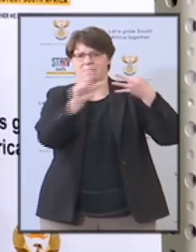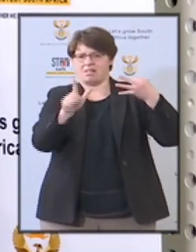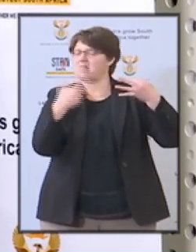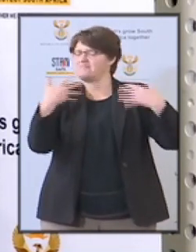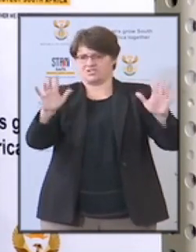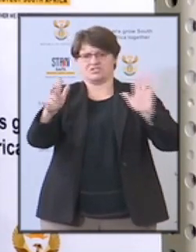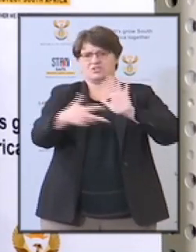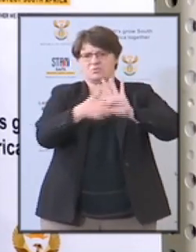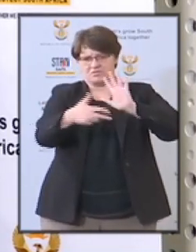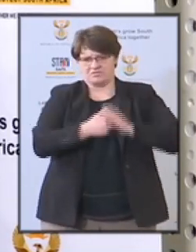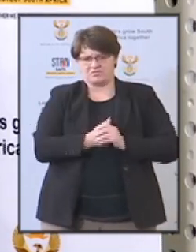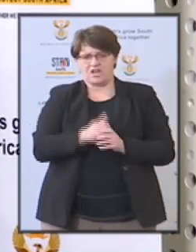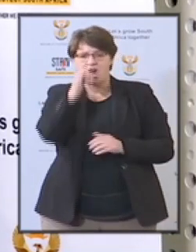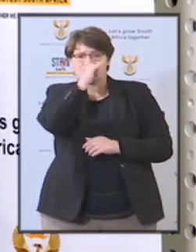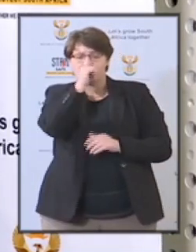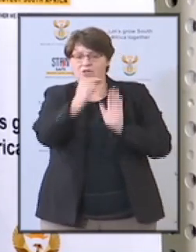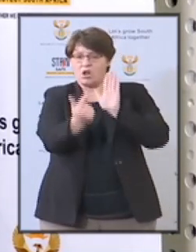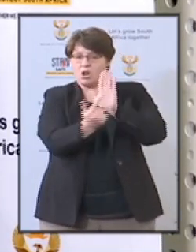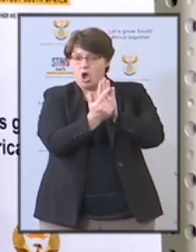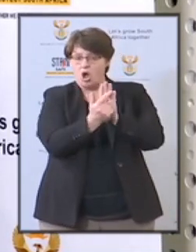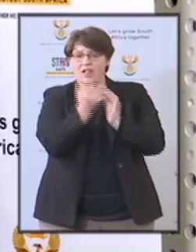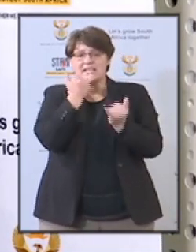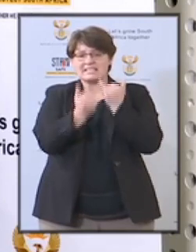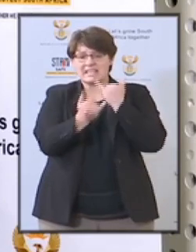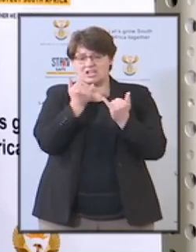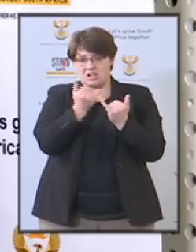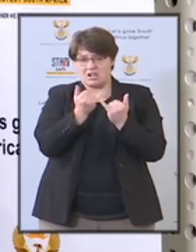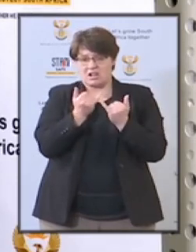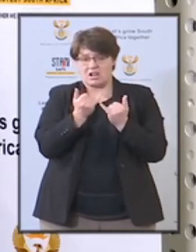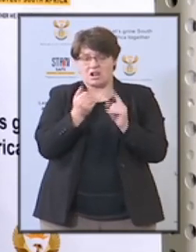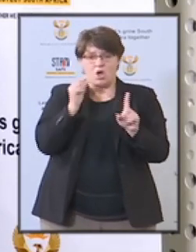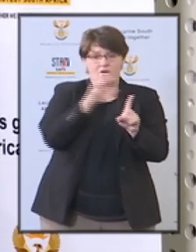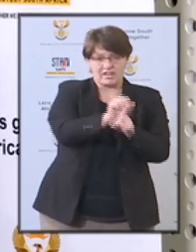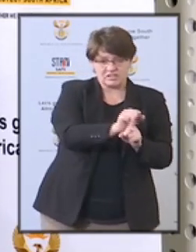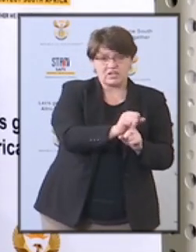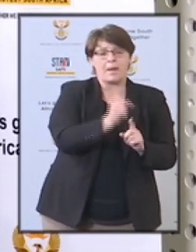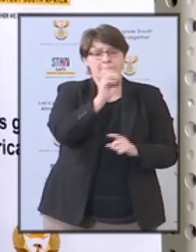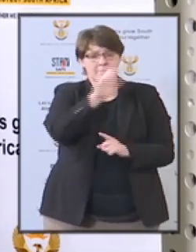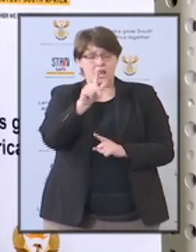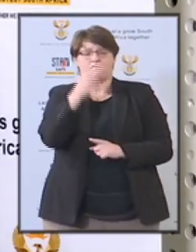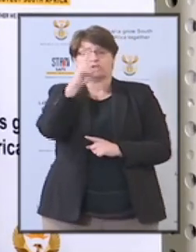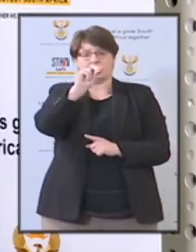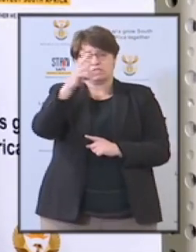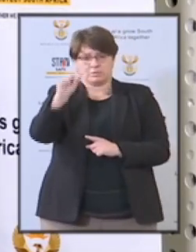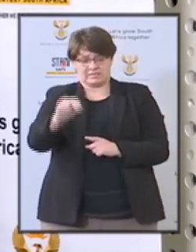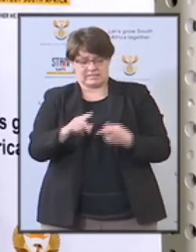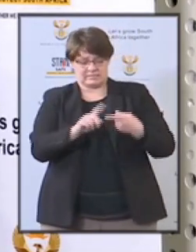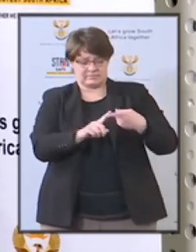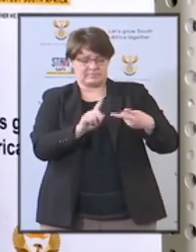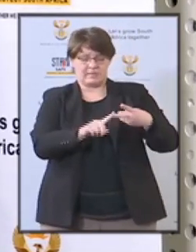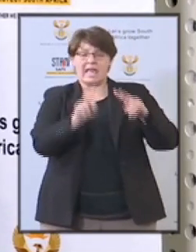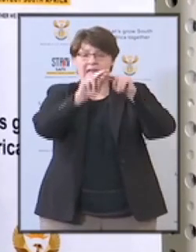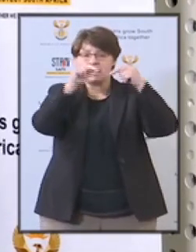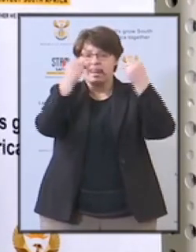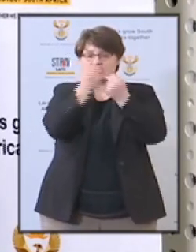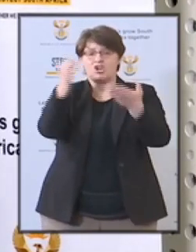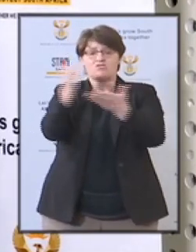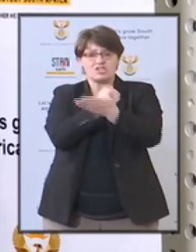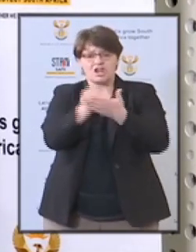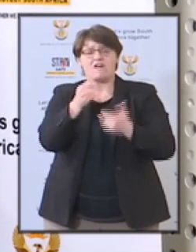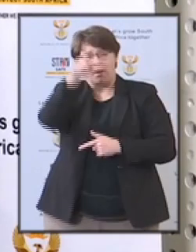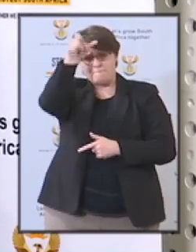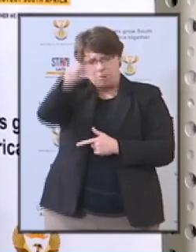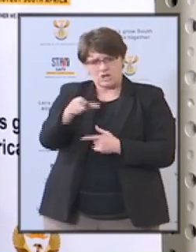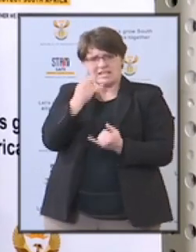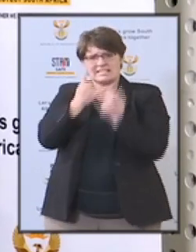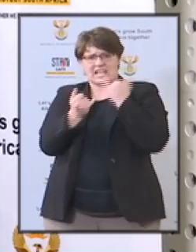The Criminal Law Sexual Offenses Related Matters Amendment Bill of 2020. National Register for Sexual Offenses